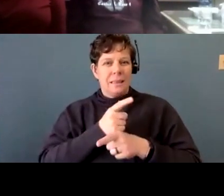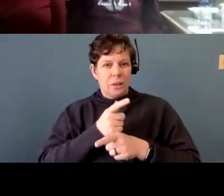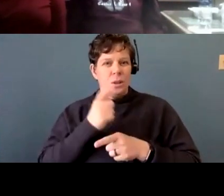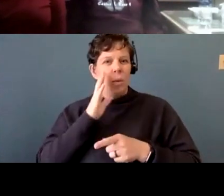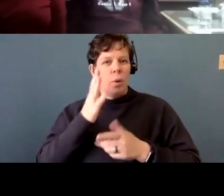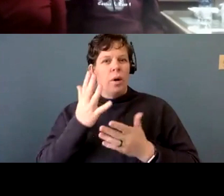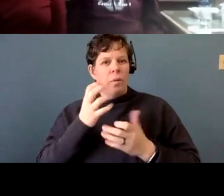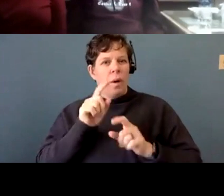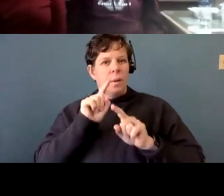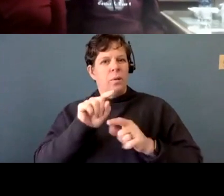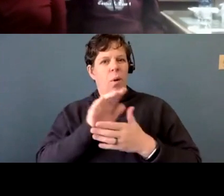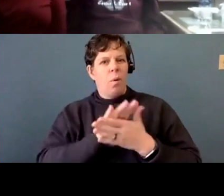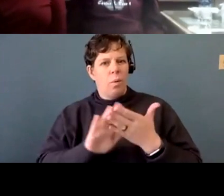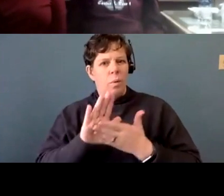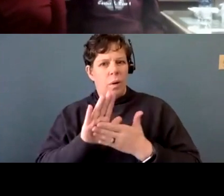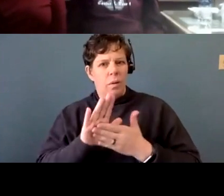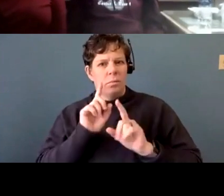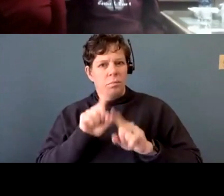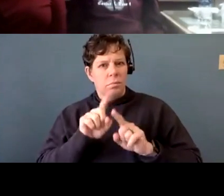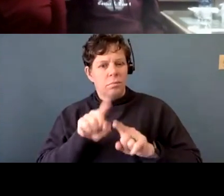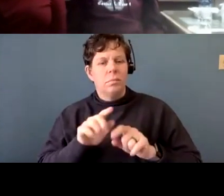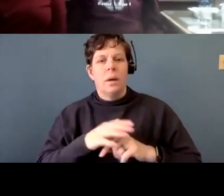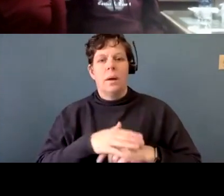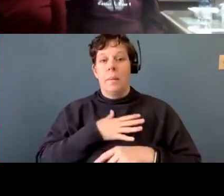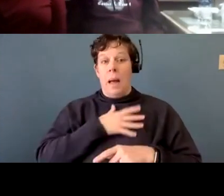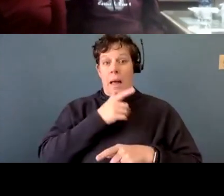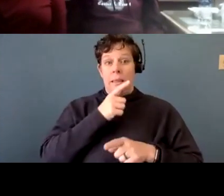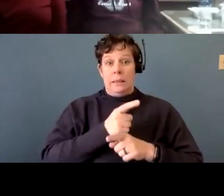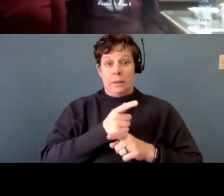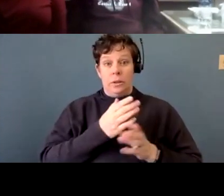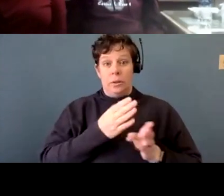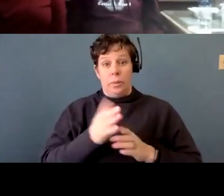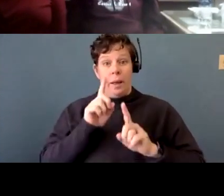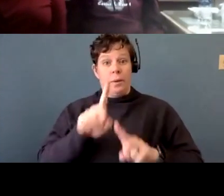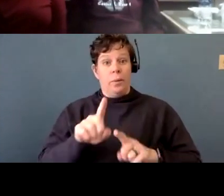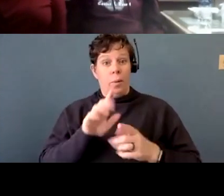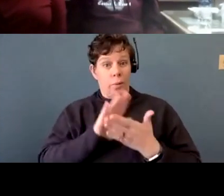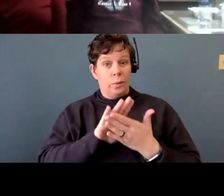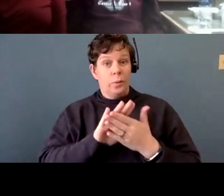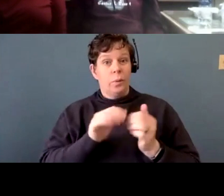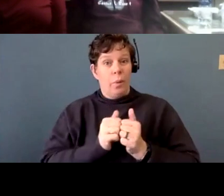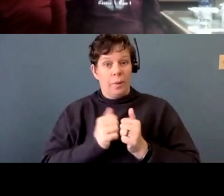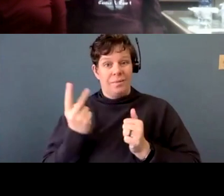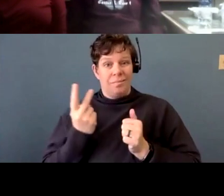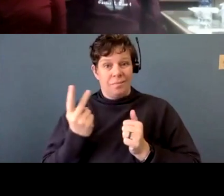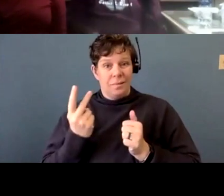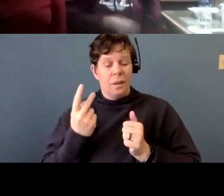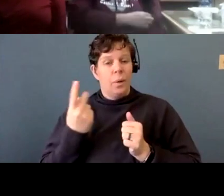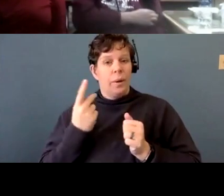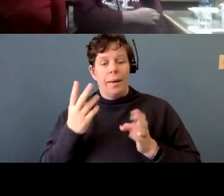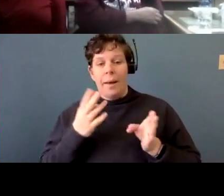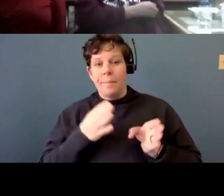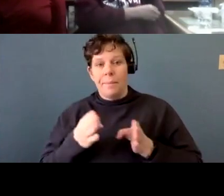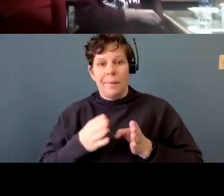And she was at a point where she was going to go to school with me. And so, um, we had been planning that.